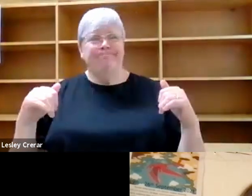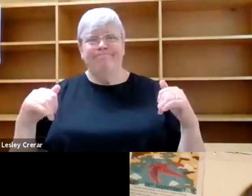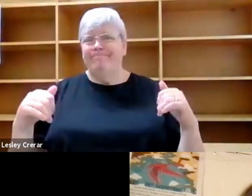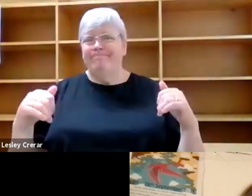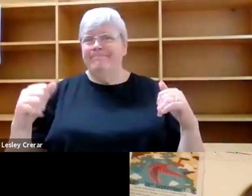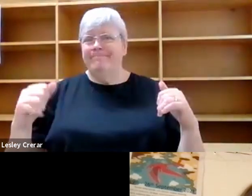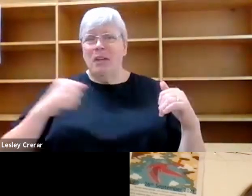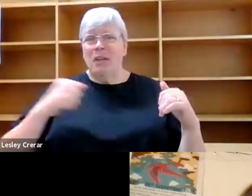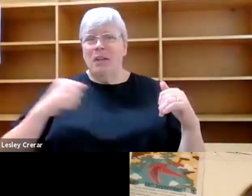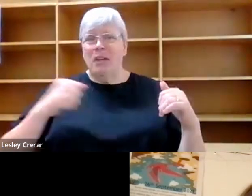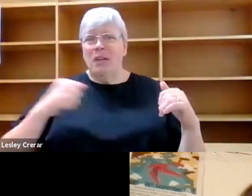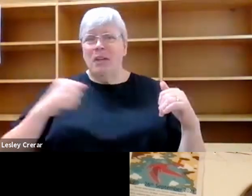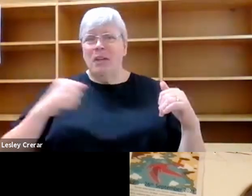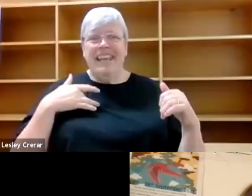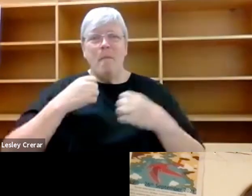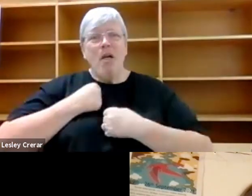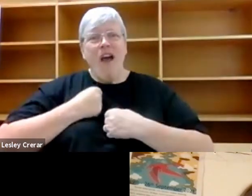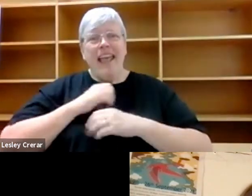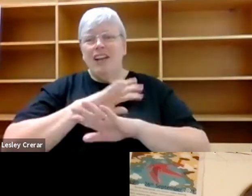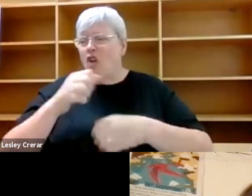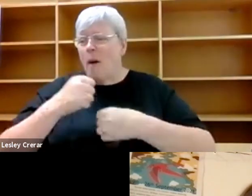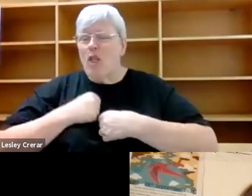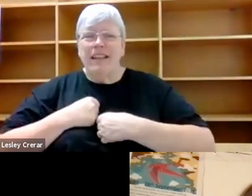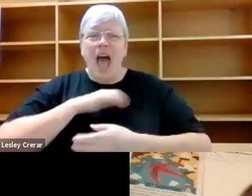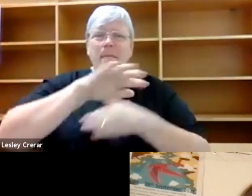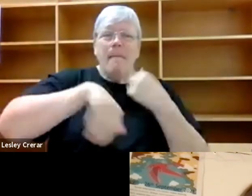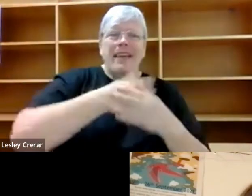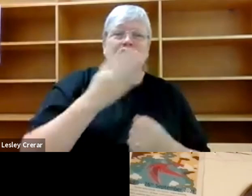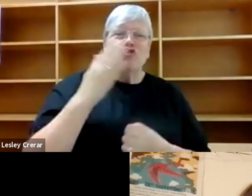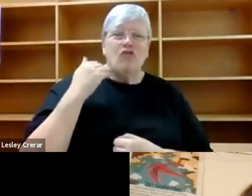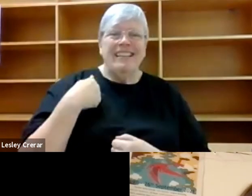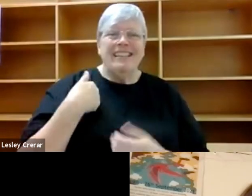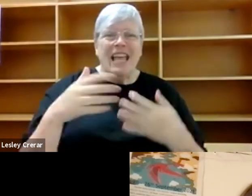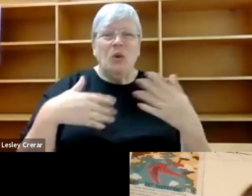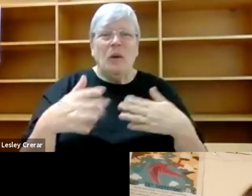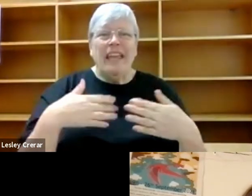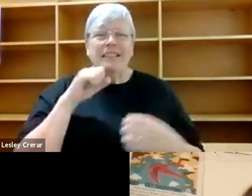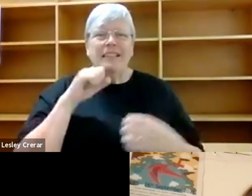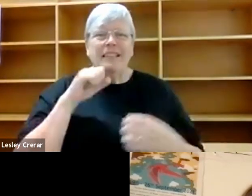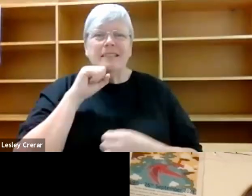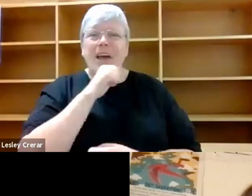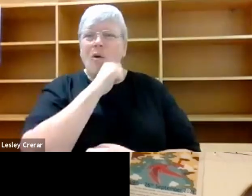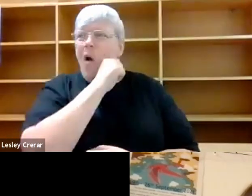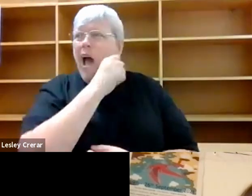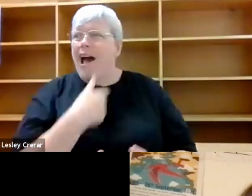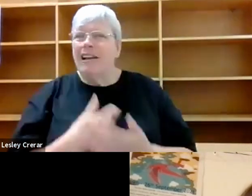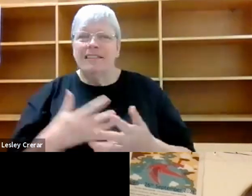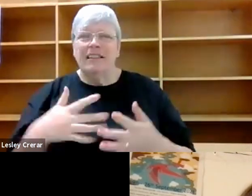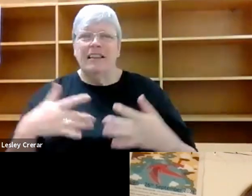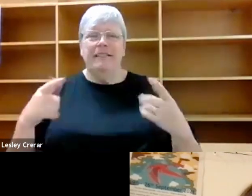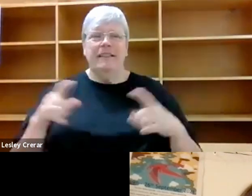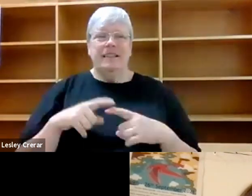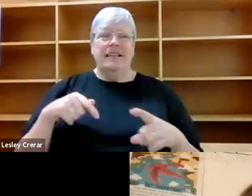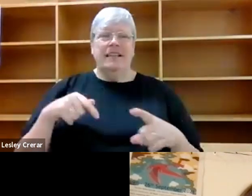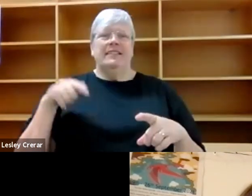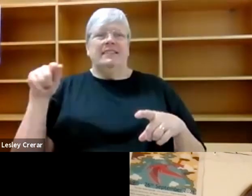belonging and not belonging as a mixed race person in Taiwan, feeling like this ostensibly is, is, is